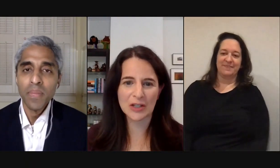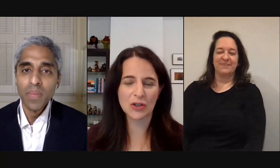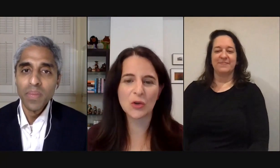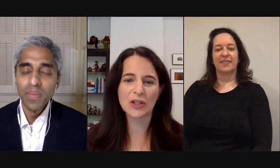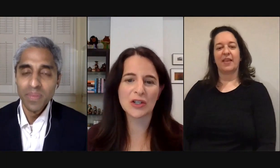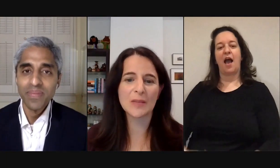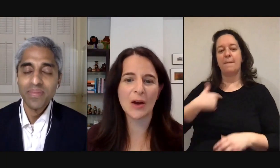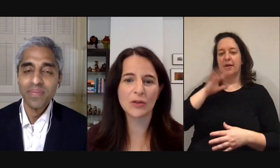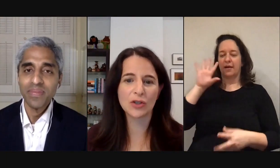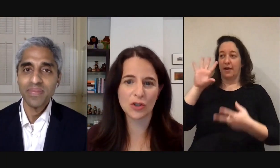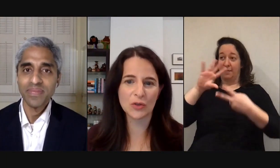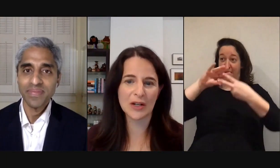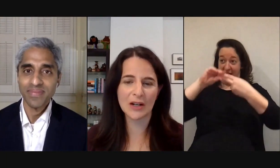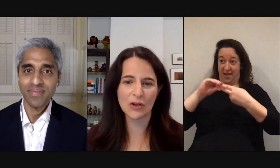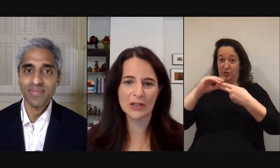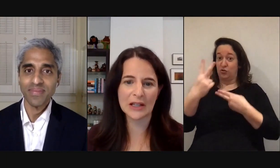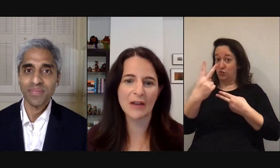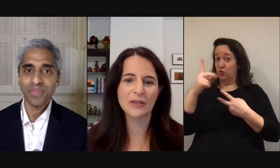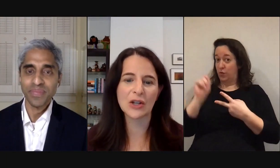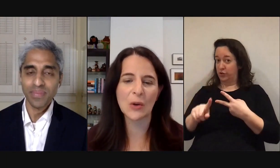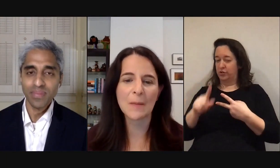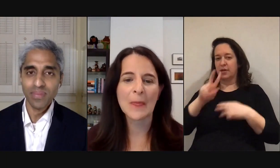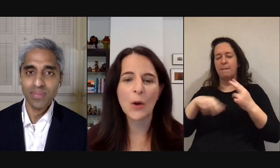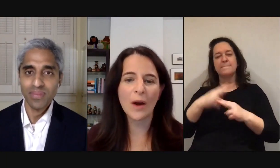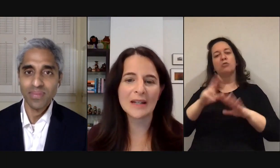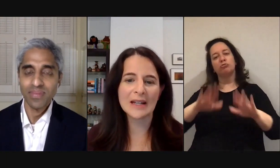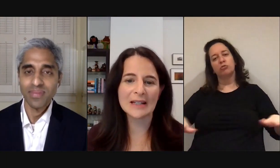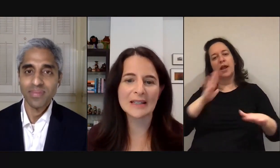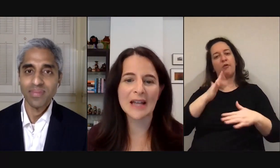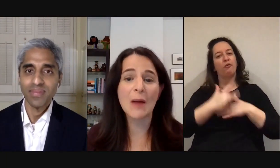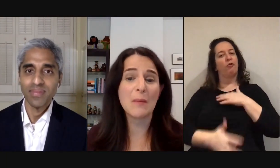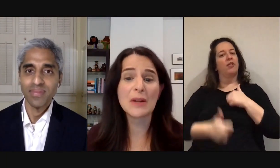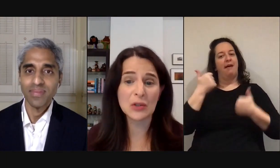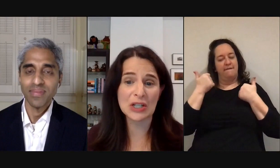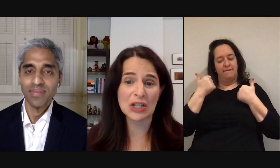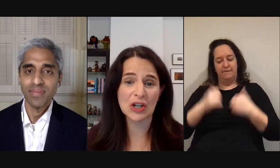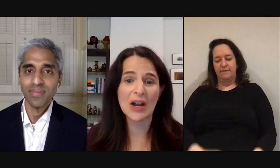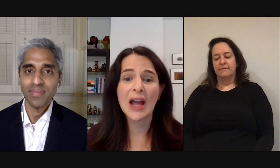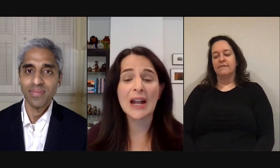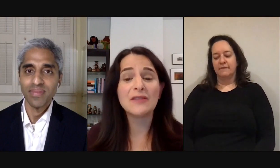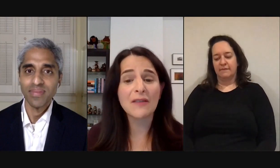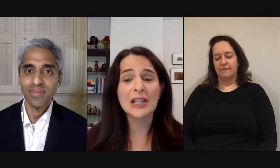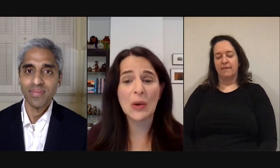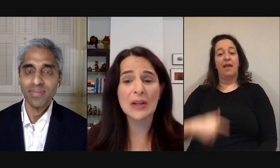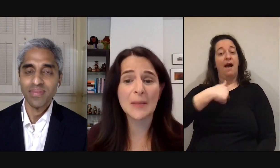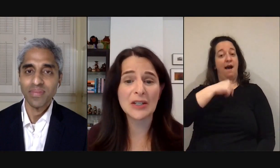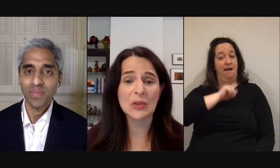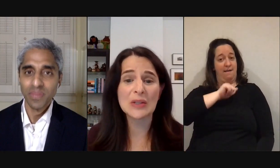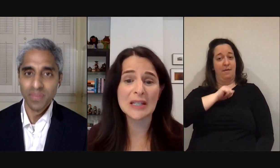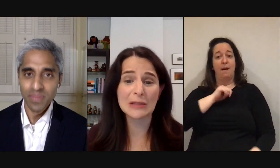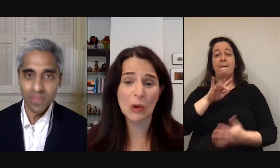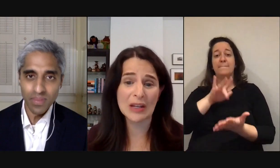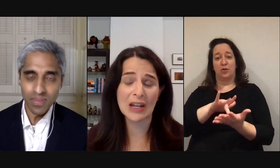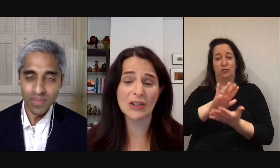questions because there are two questions about children and early life so one is i'm a middle school teacher and i've definitely noticed